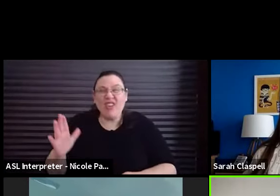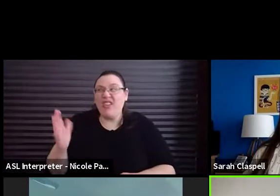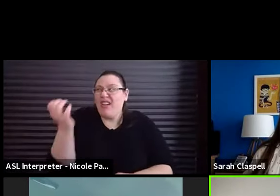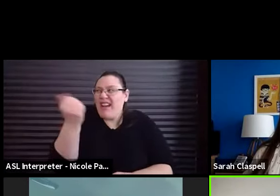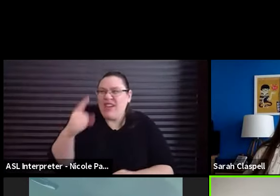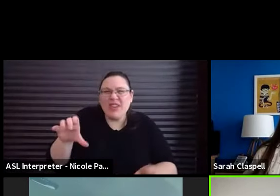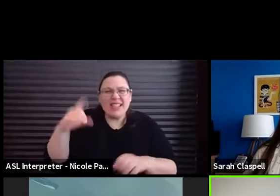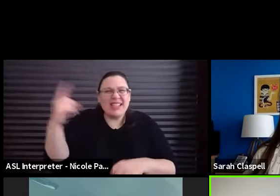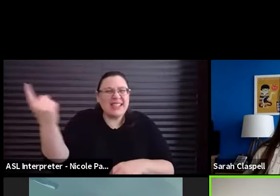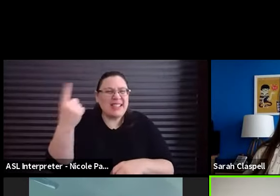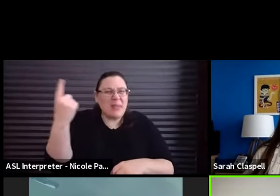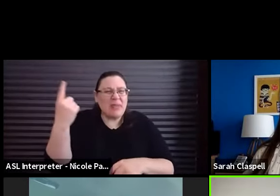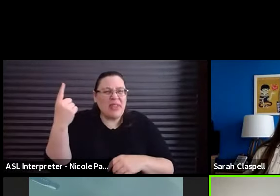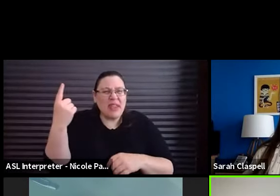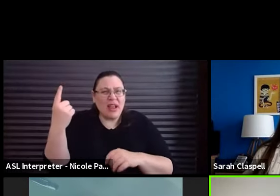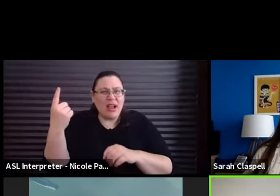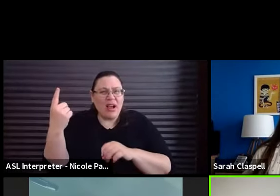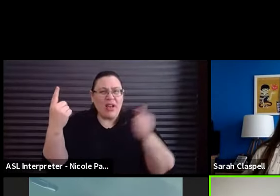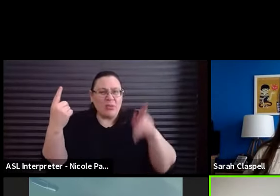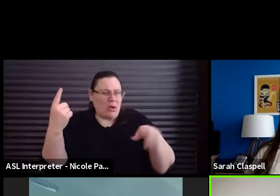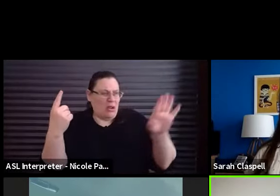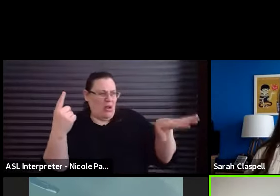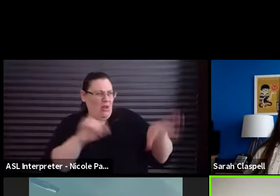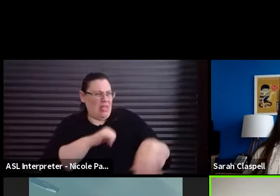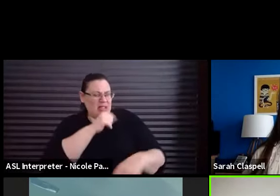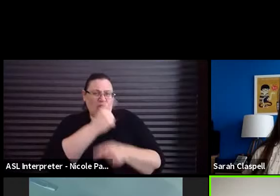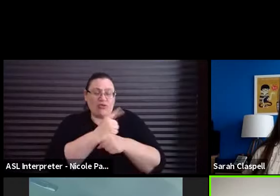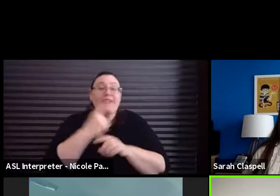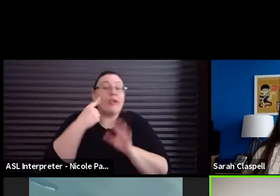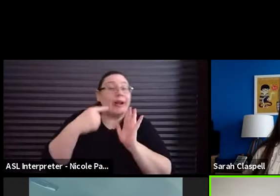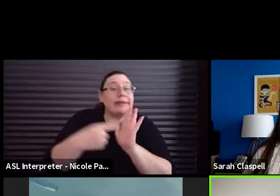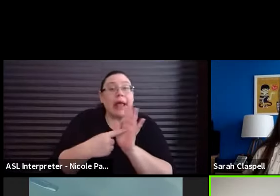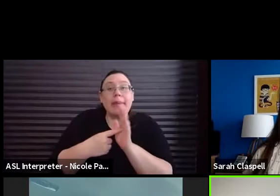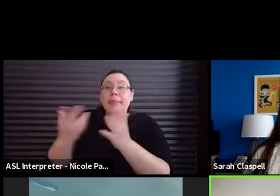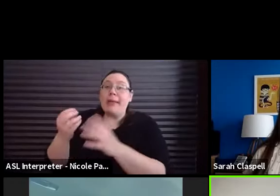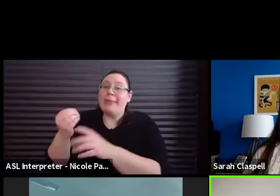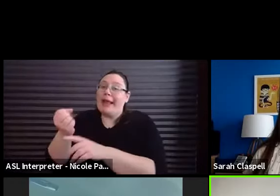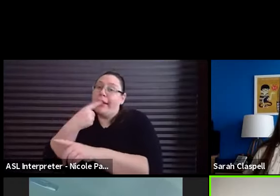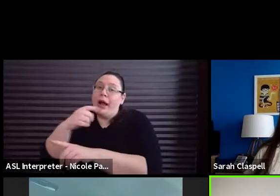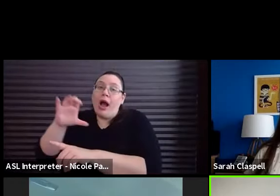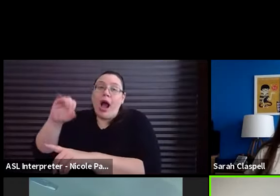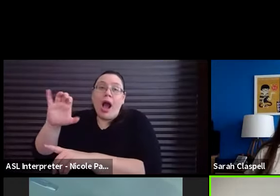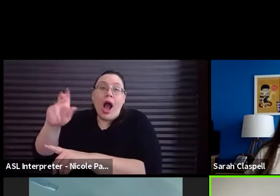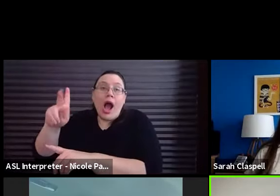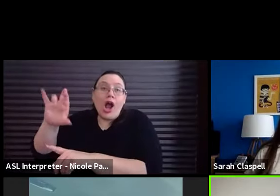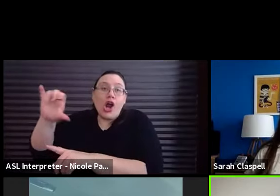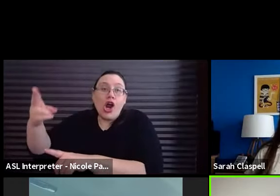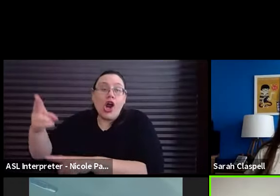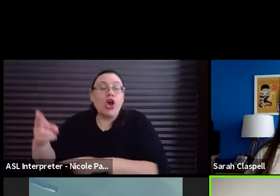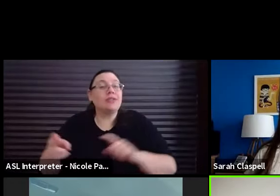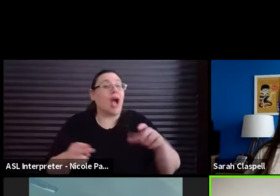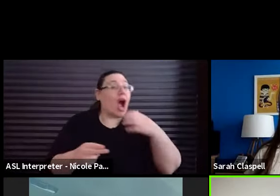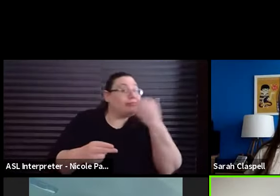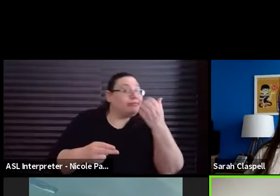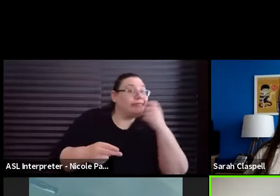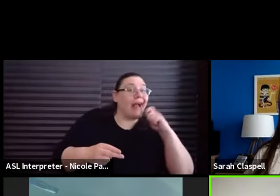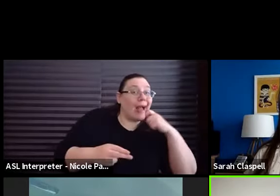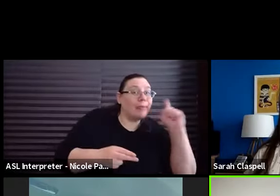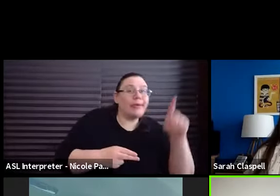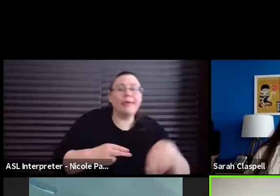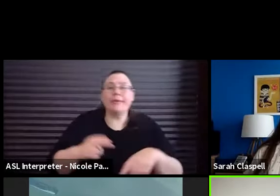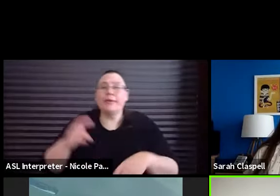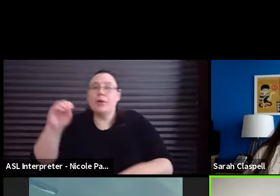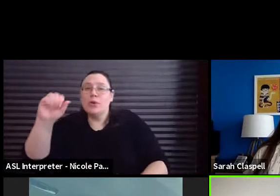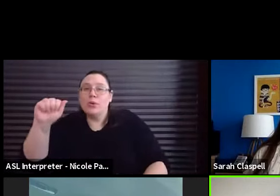things that one person doesn't believe is right. Like some people eat cockroaches. Some people have apples. Some people have like oat milk, like